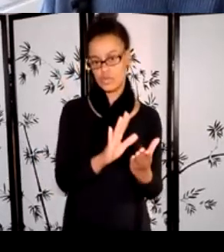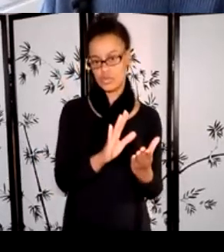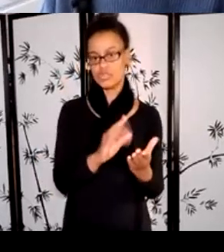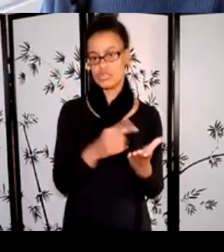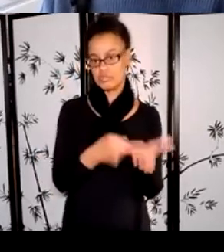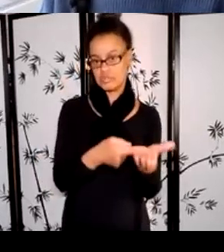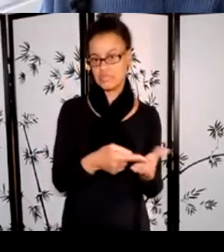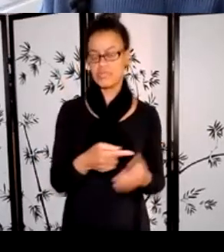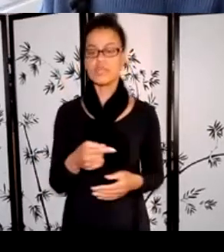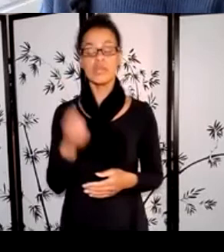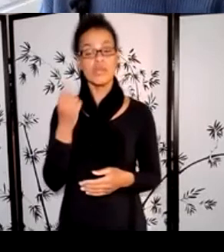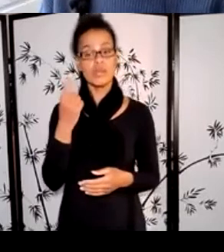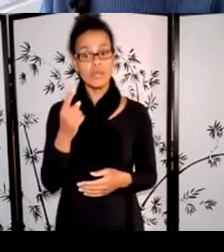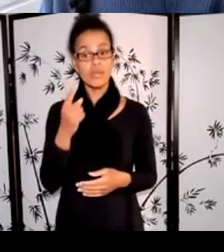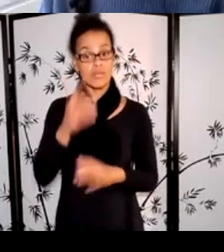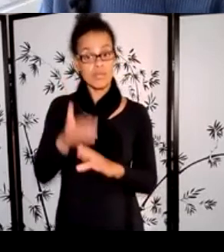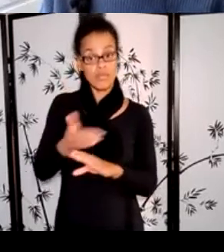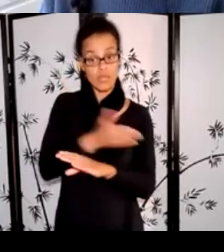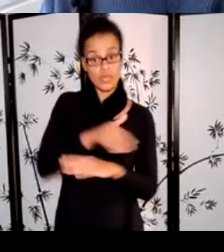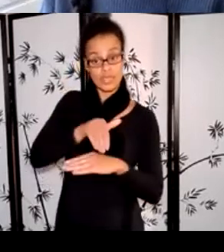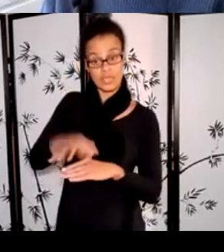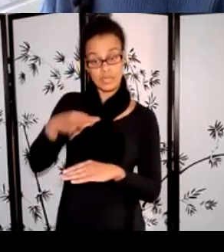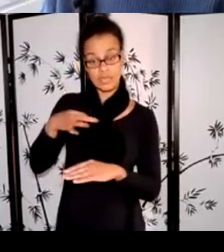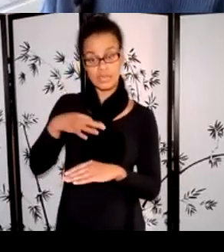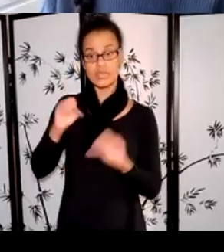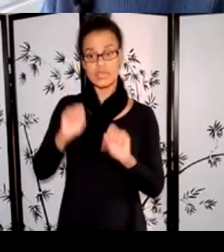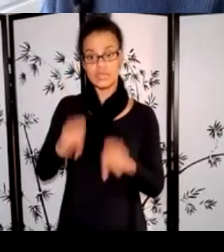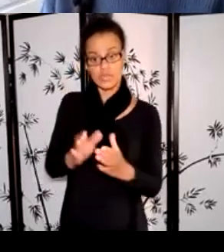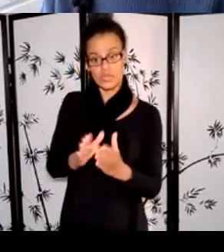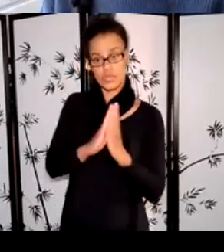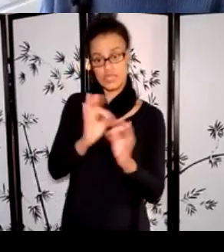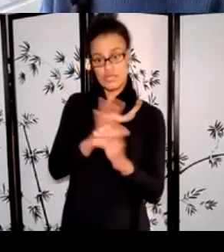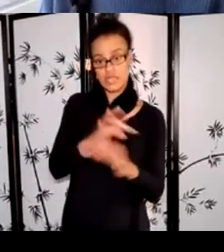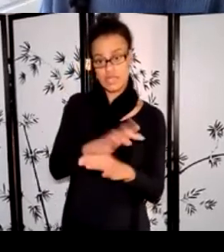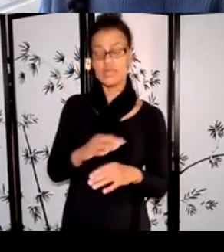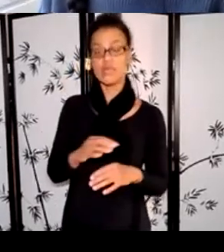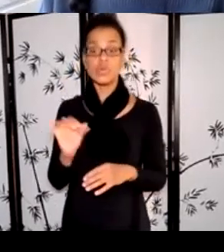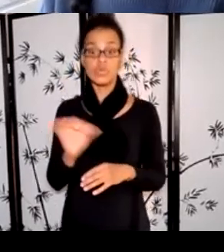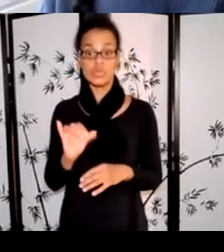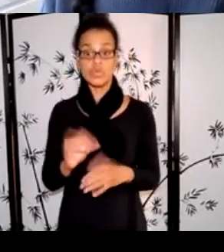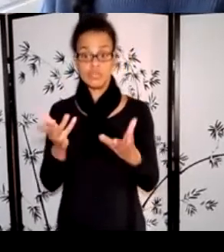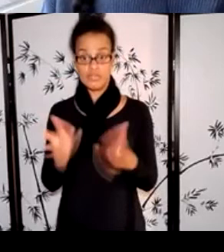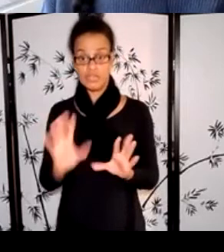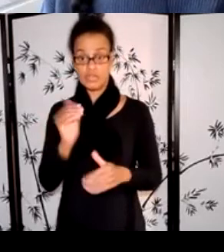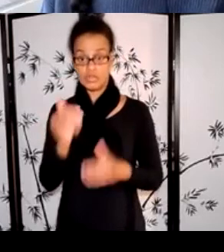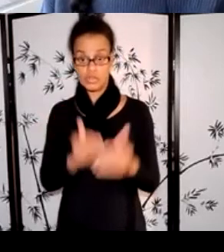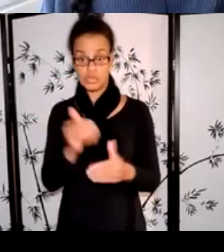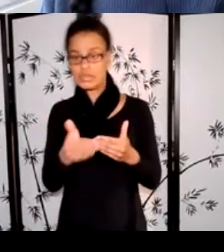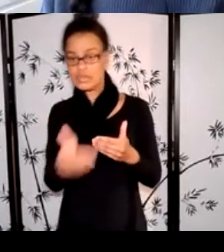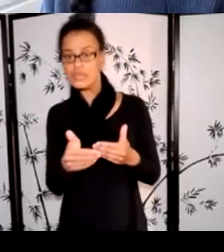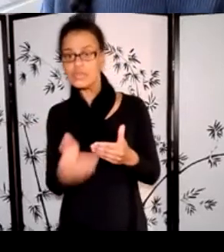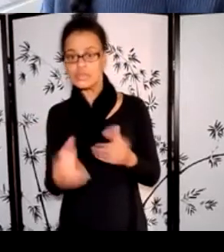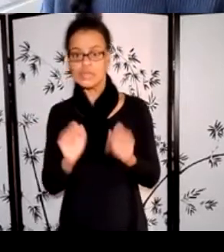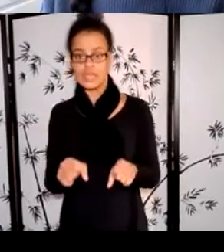with this program we are also offering feedback from the committees after the process has ended, which can be really helpful and